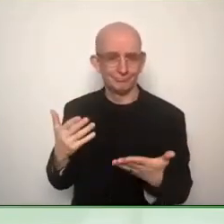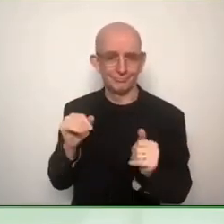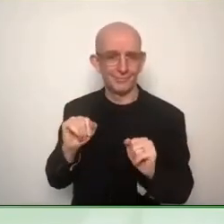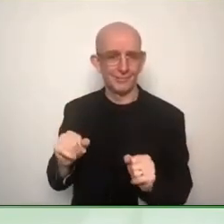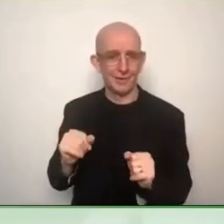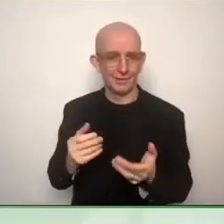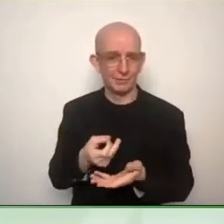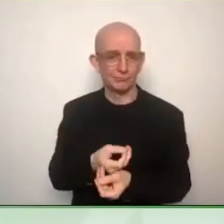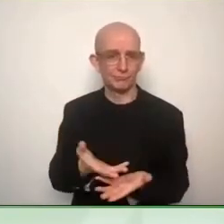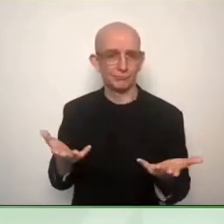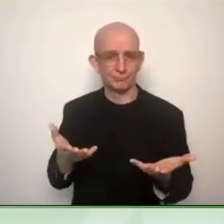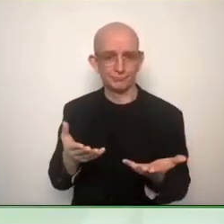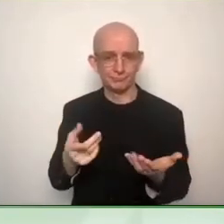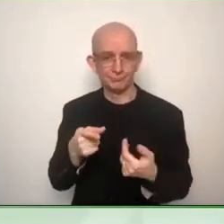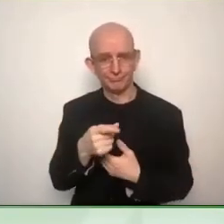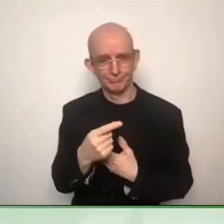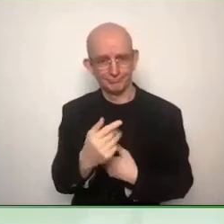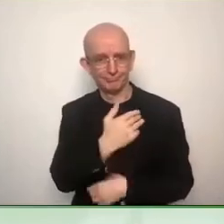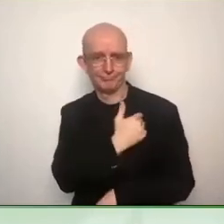very much, Evedian.